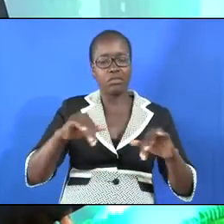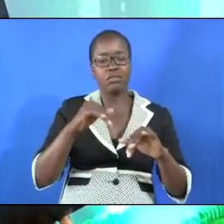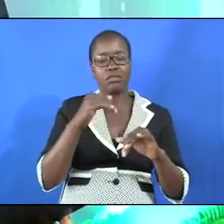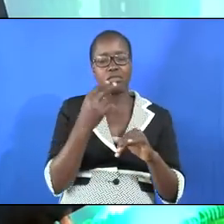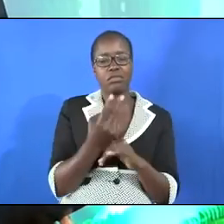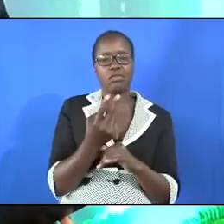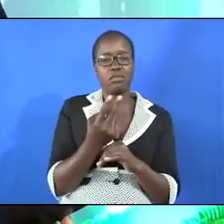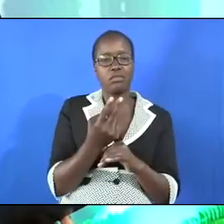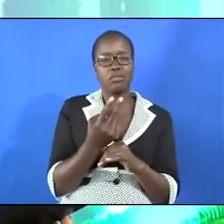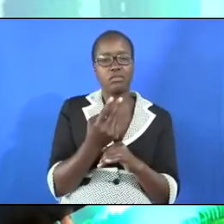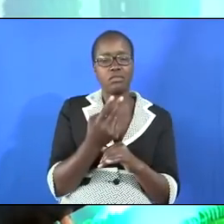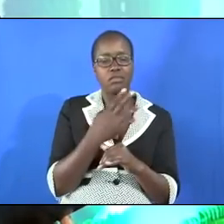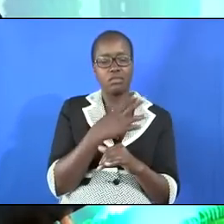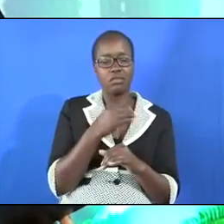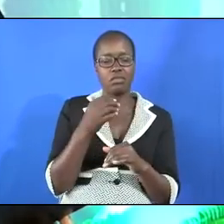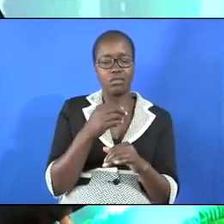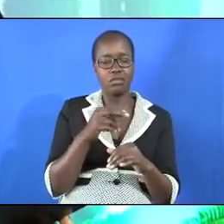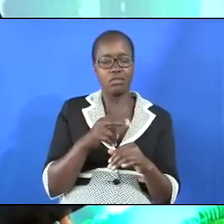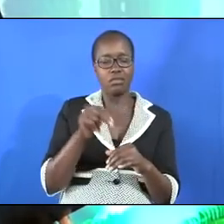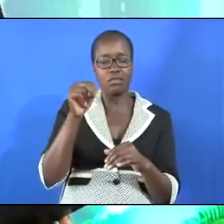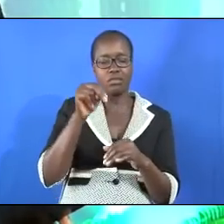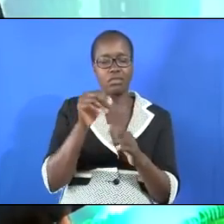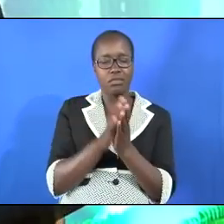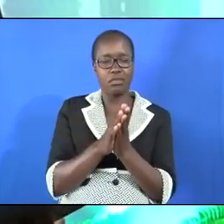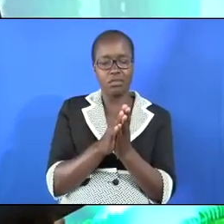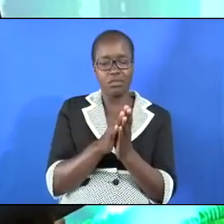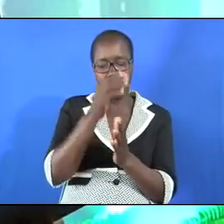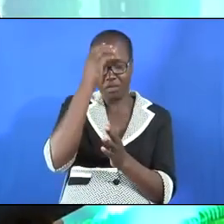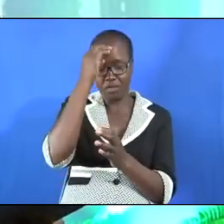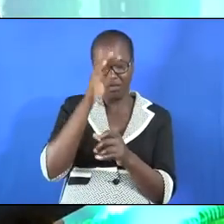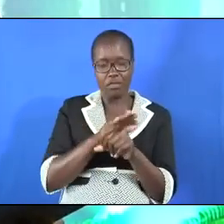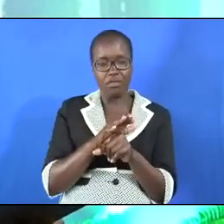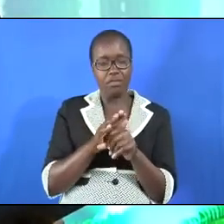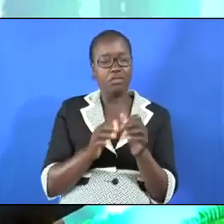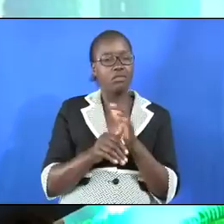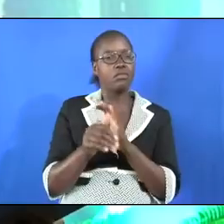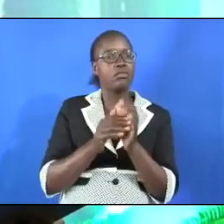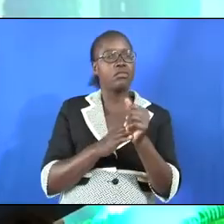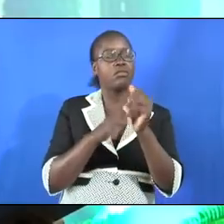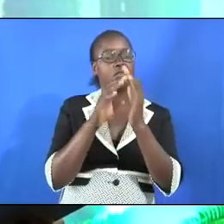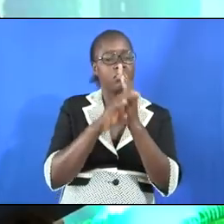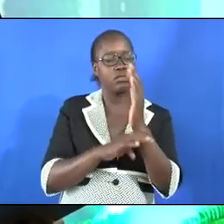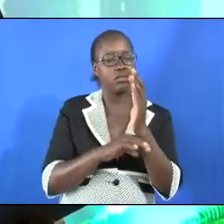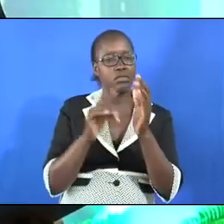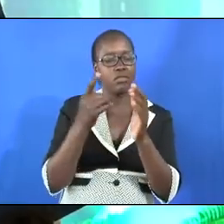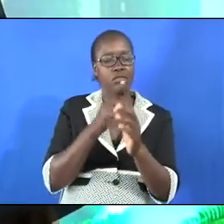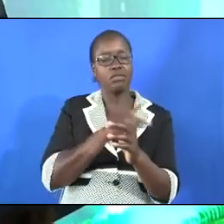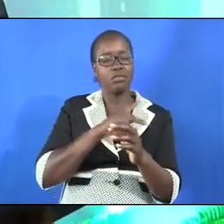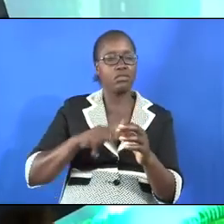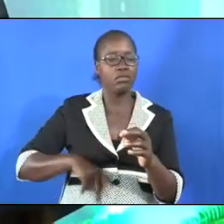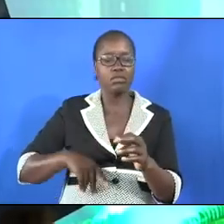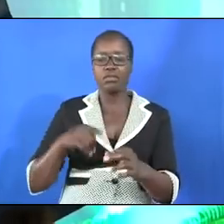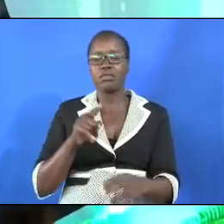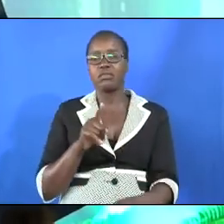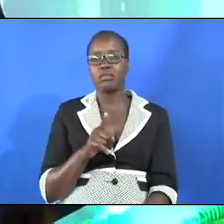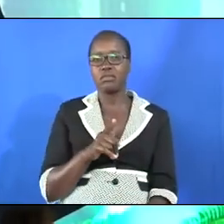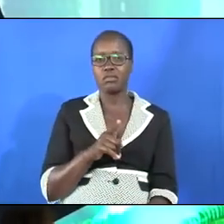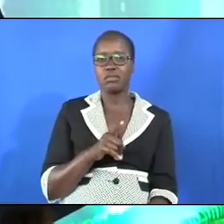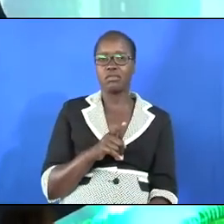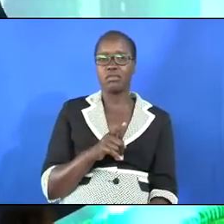and the northern kingdom under the leadership of the first king Jeroboam